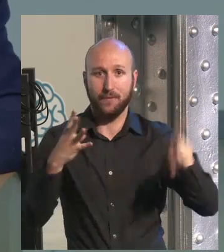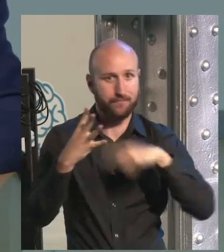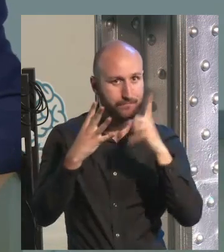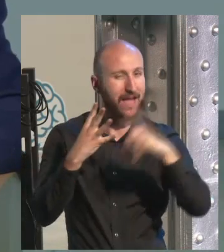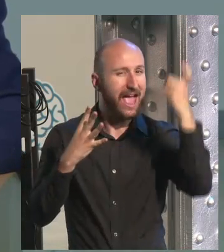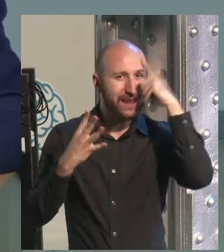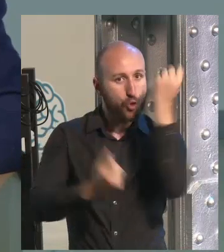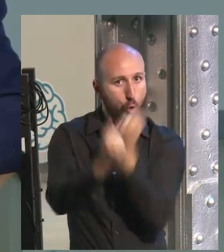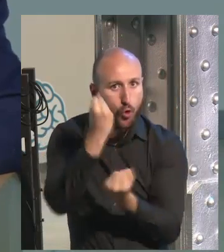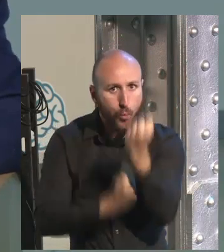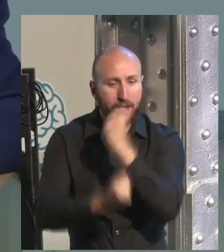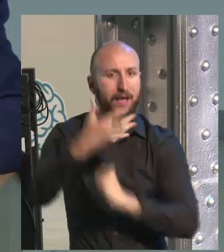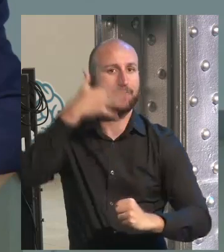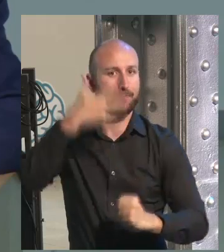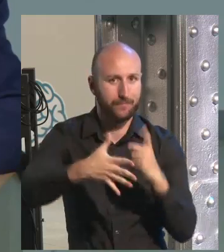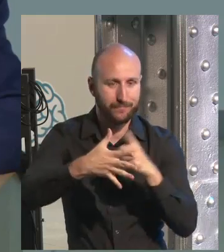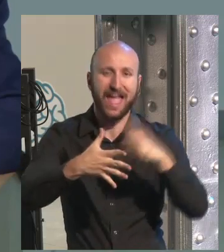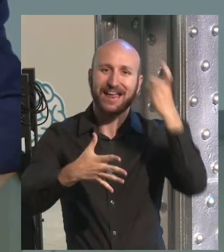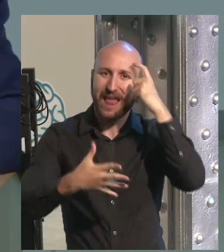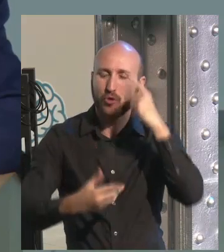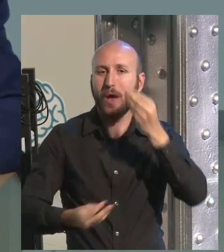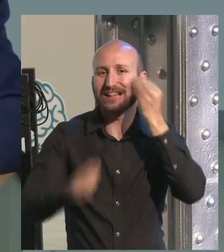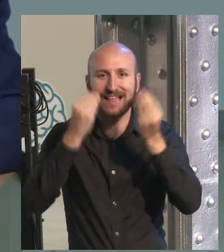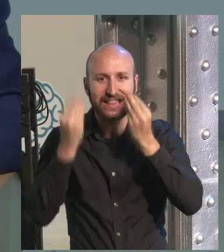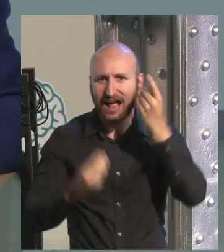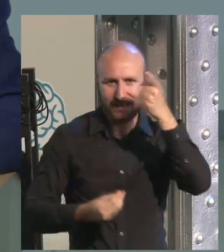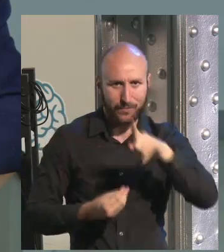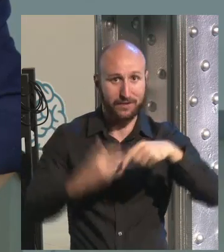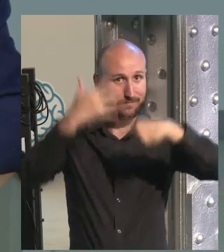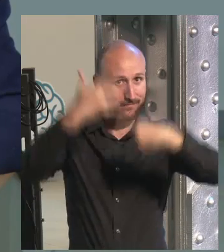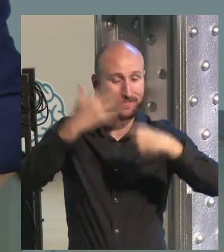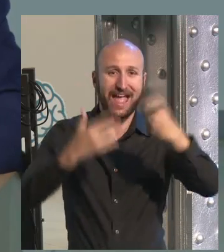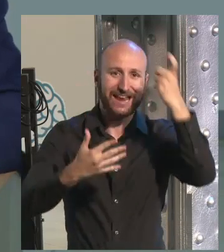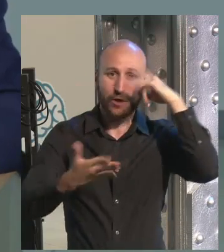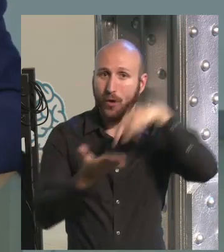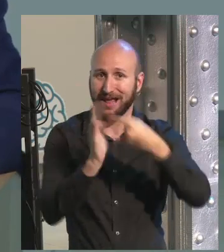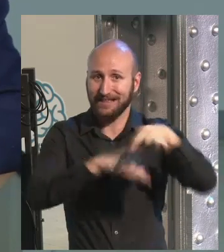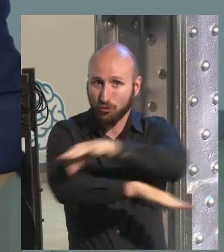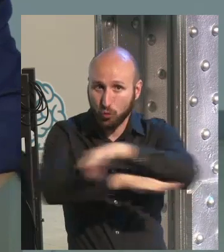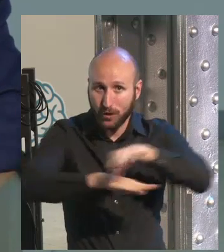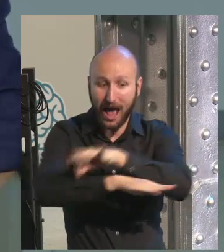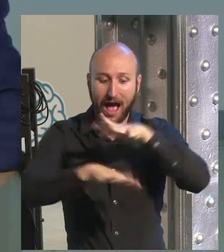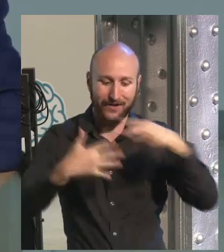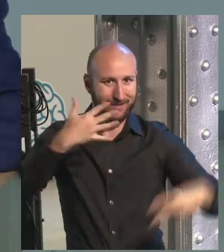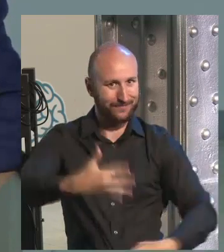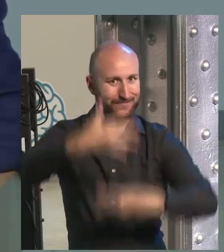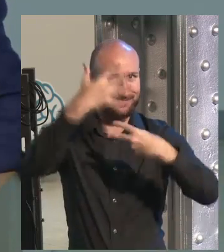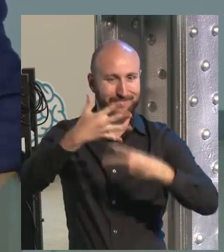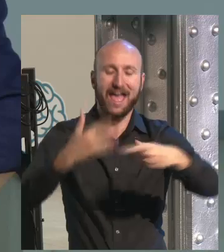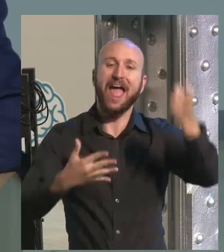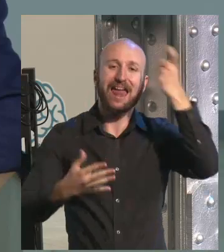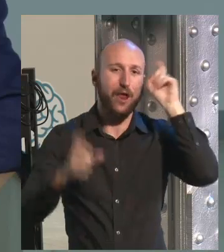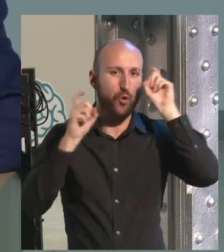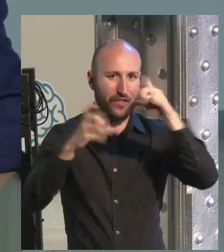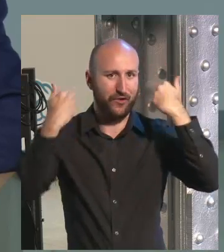neurosociology, neuroeconomy, neurostatic, neuroarchitecture, and now